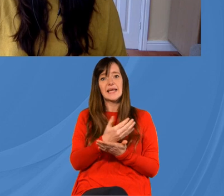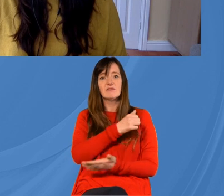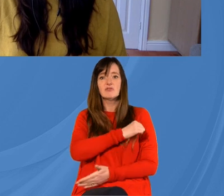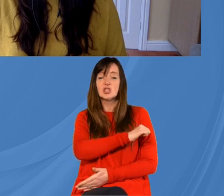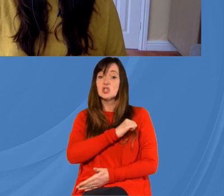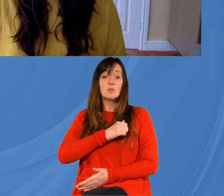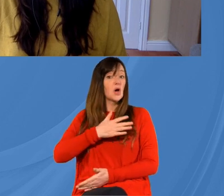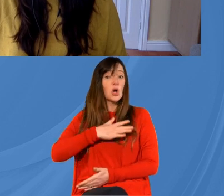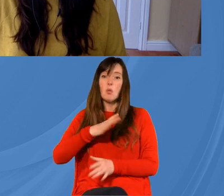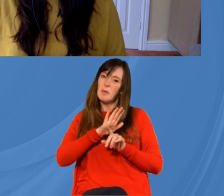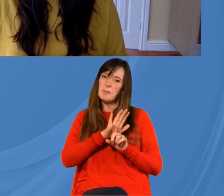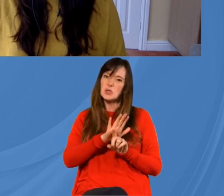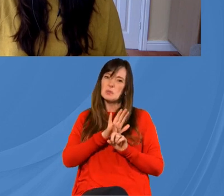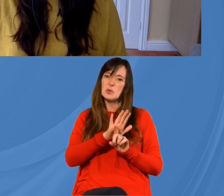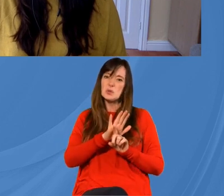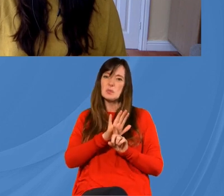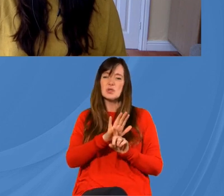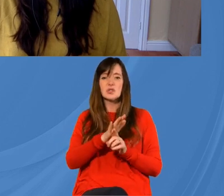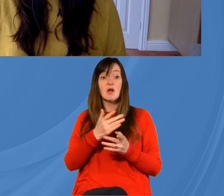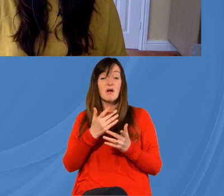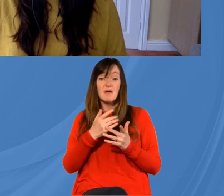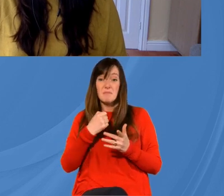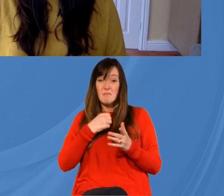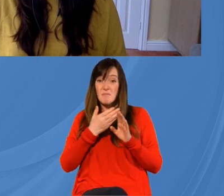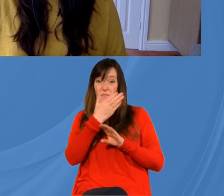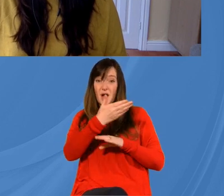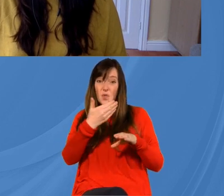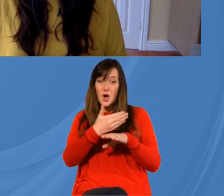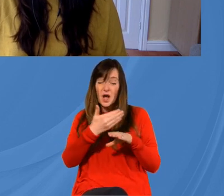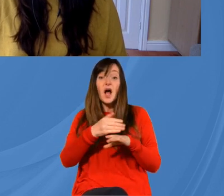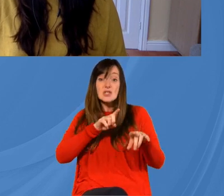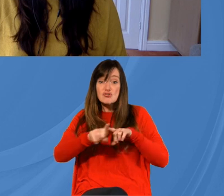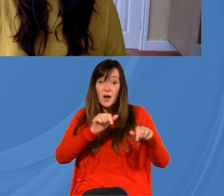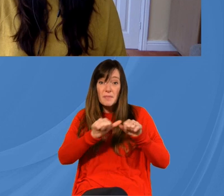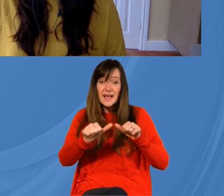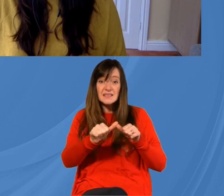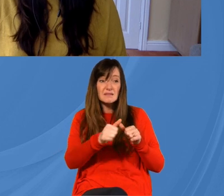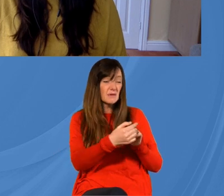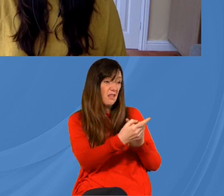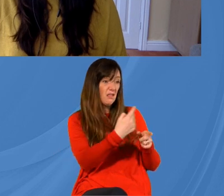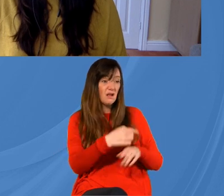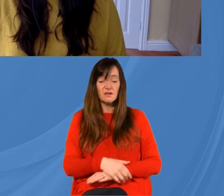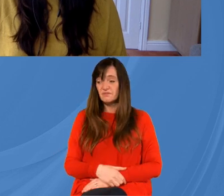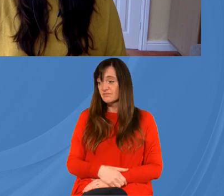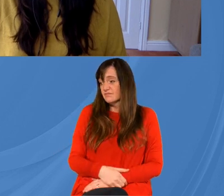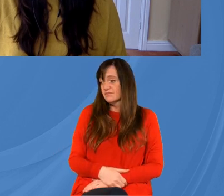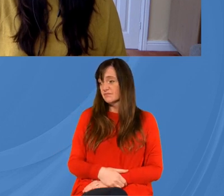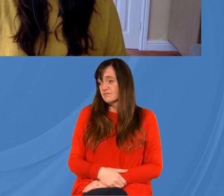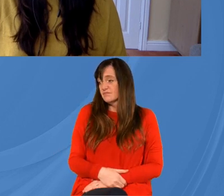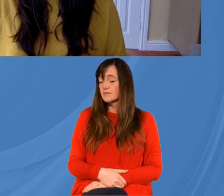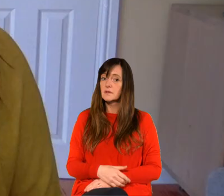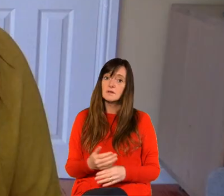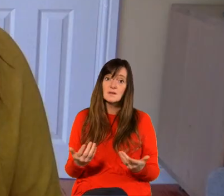try hardly any interest i guess you can hear the question there kind of how much should i try what should i do in this situation